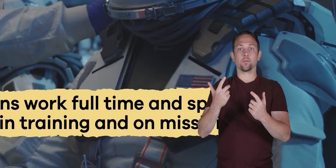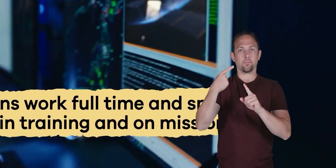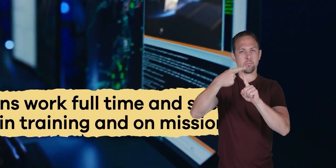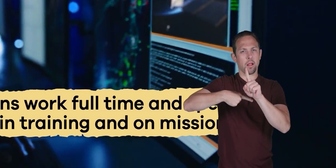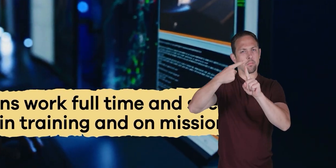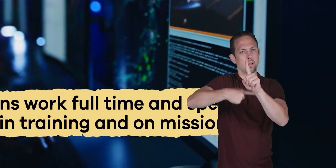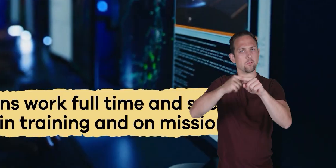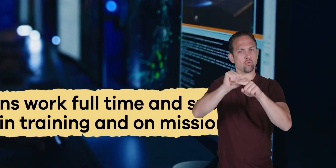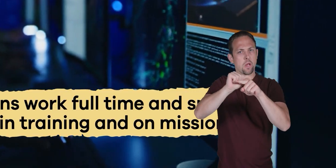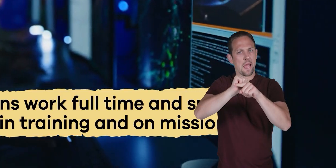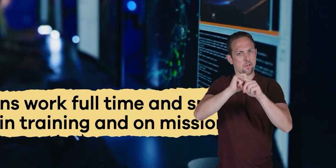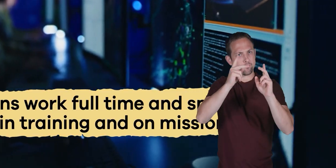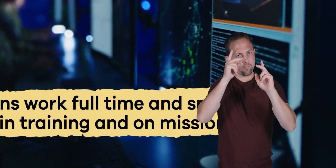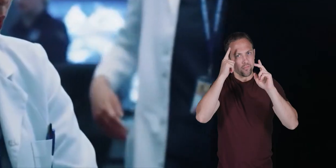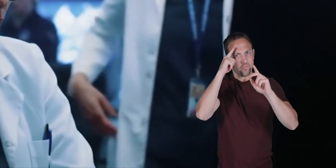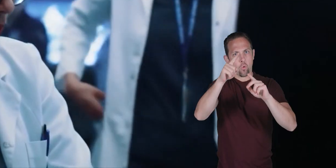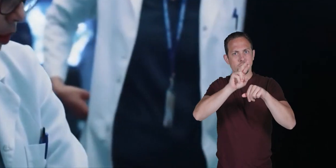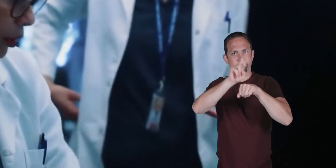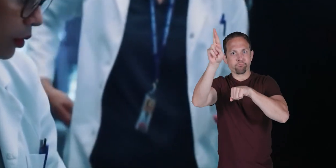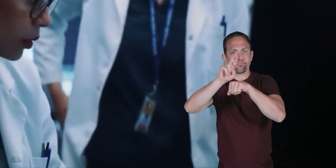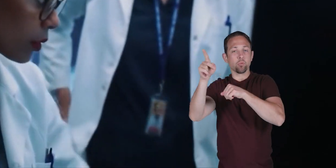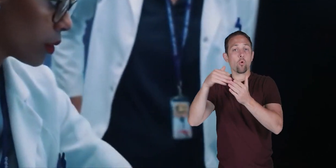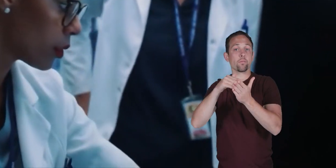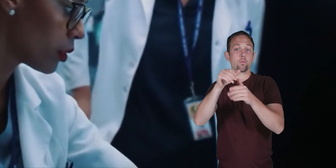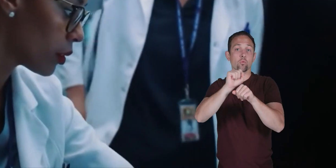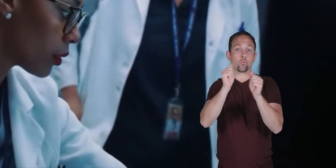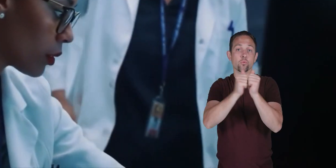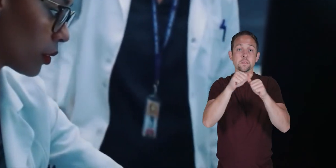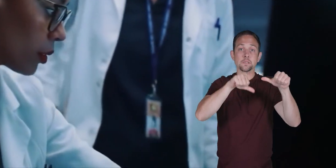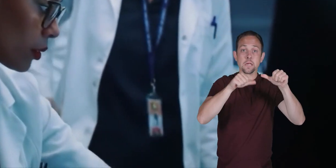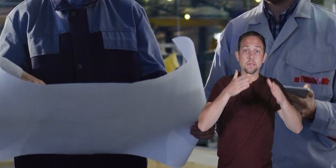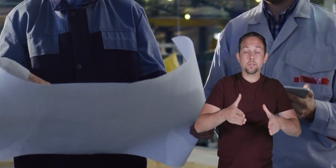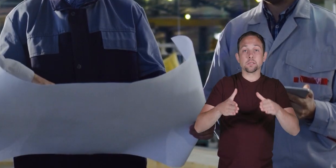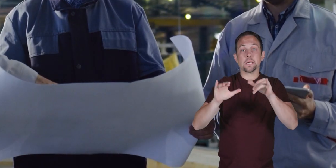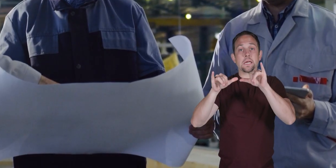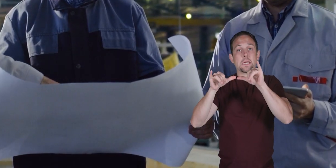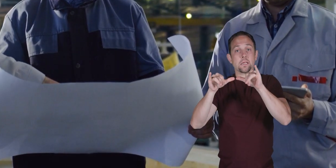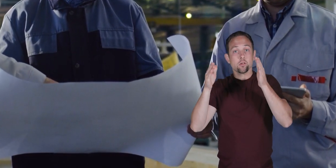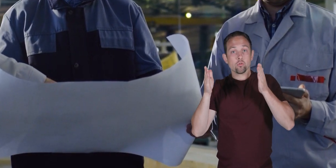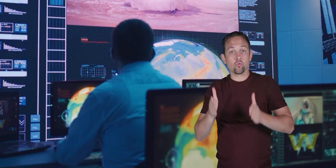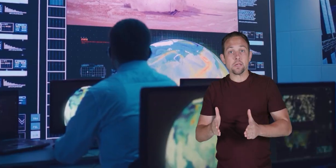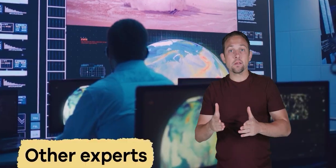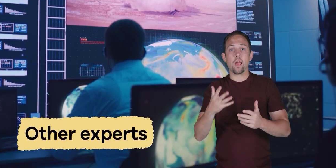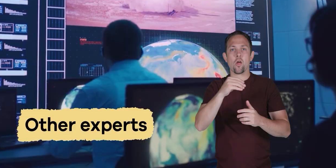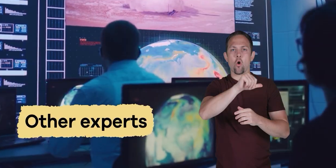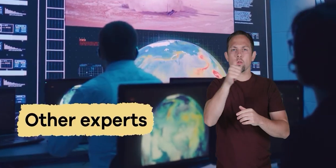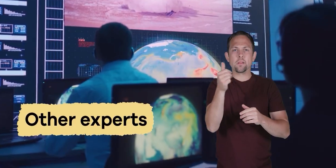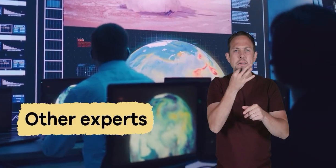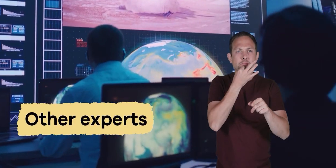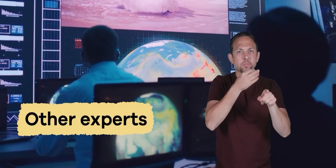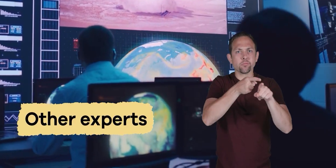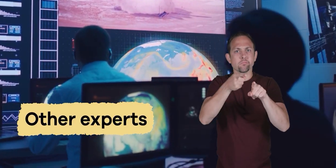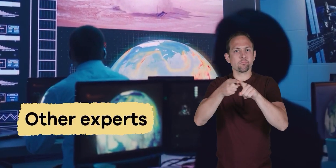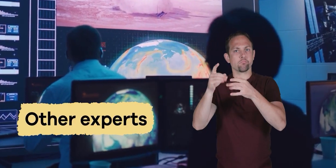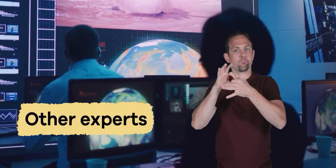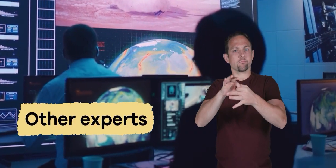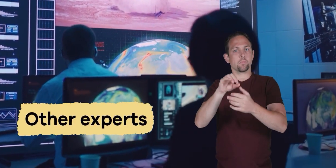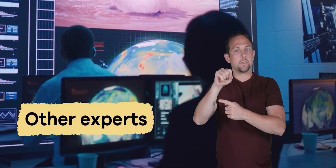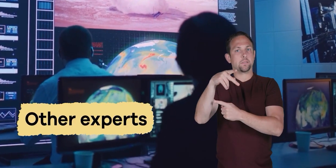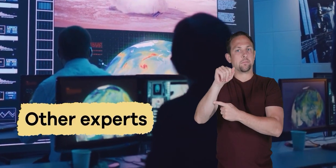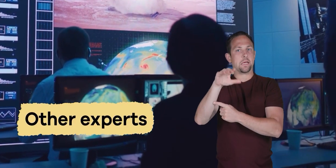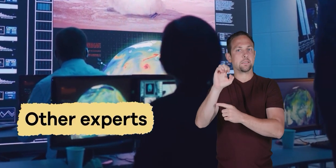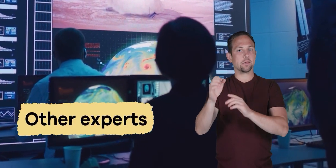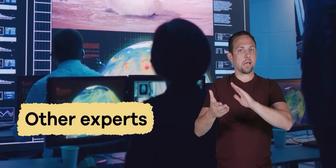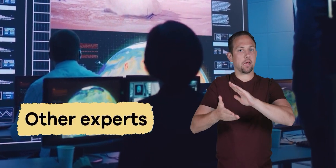in training and on missions they often work with scientists engineers and other experts to conduct